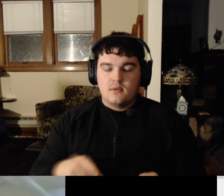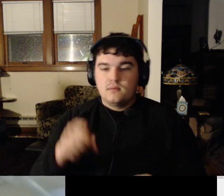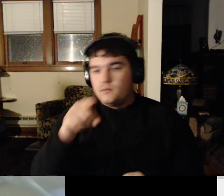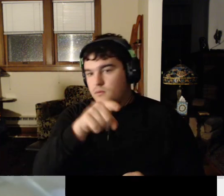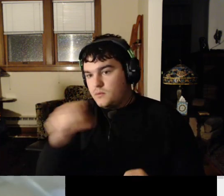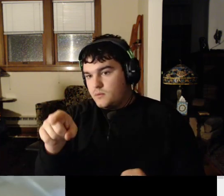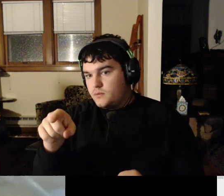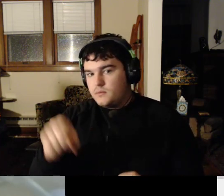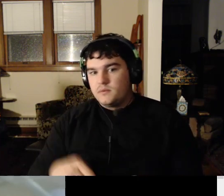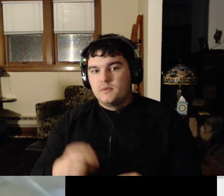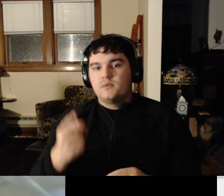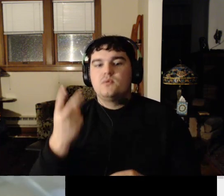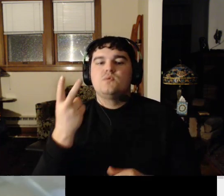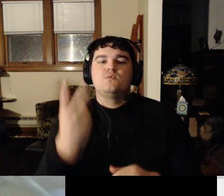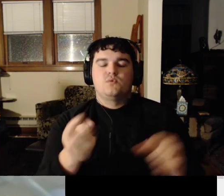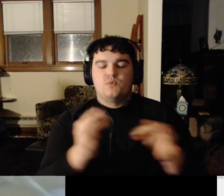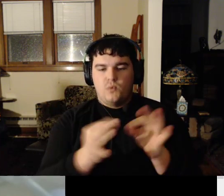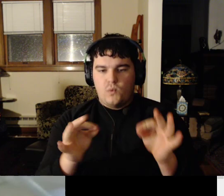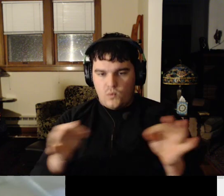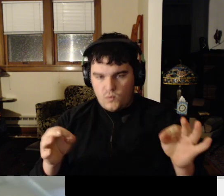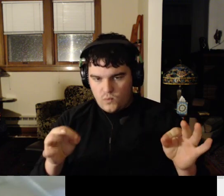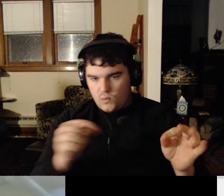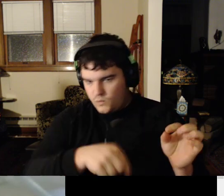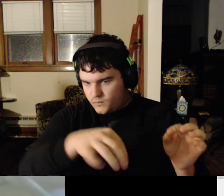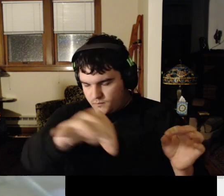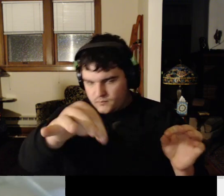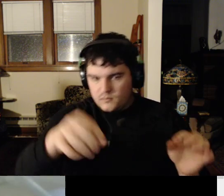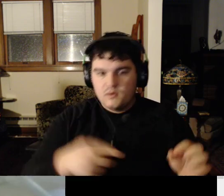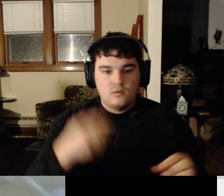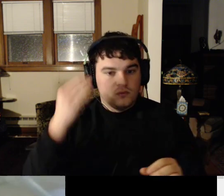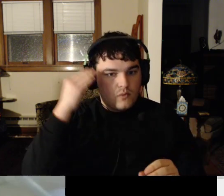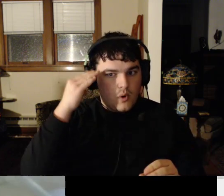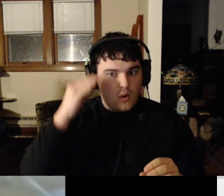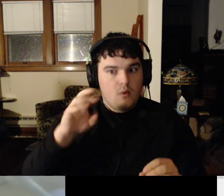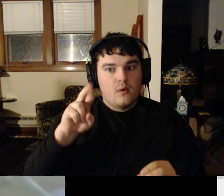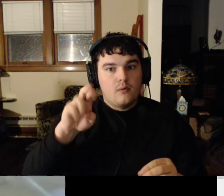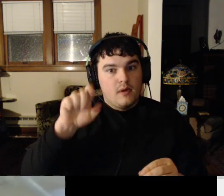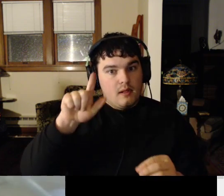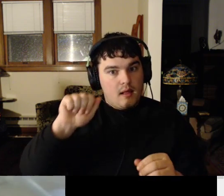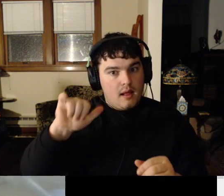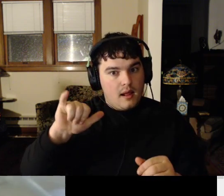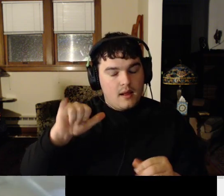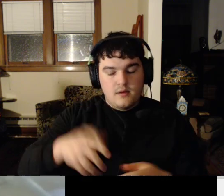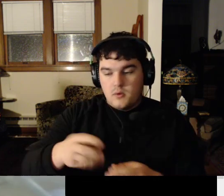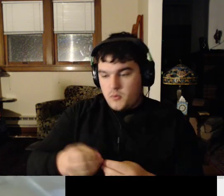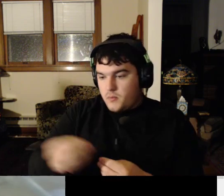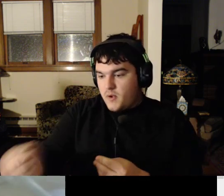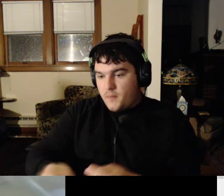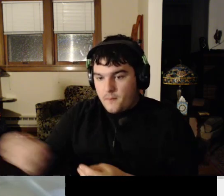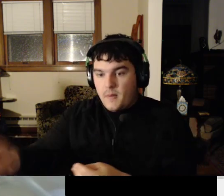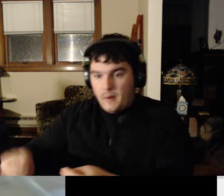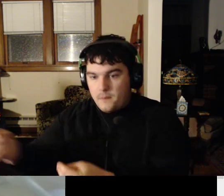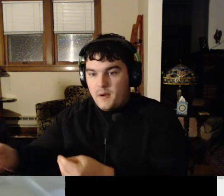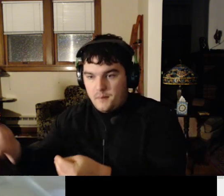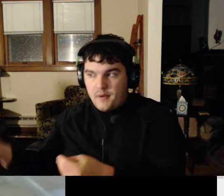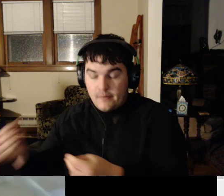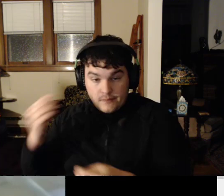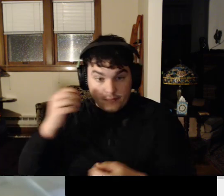sentences, and y'all know that in a relay, you pass things back, right? Is that usually how it works?